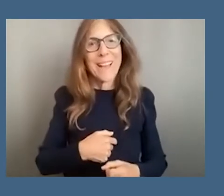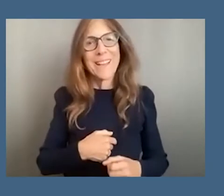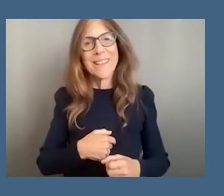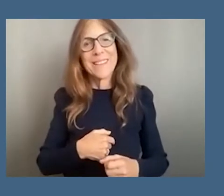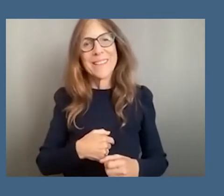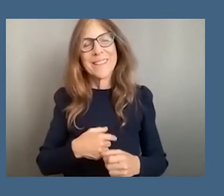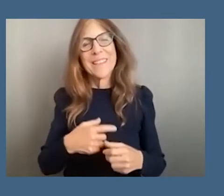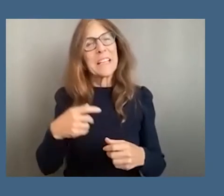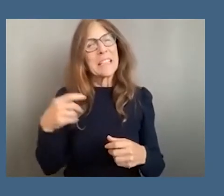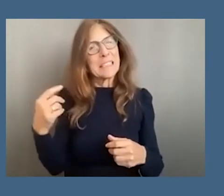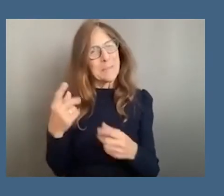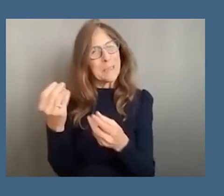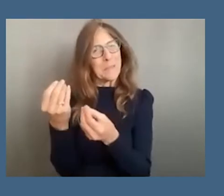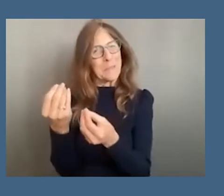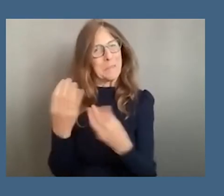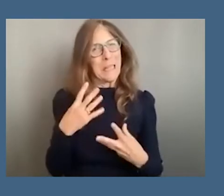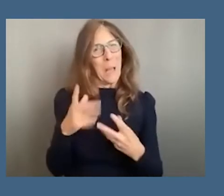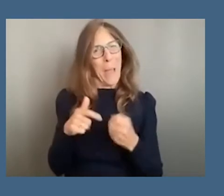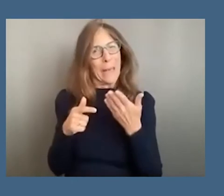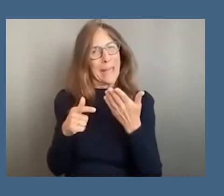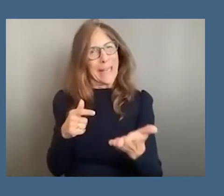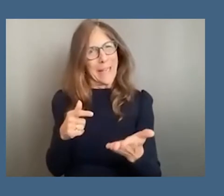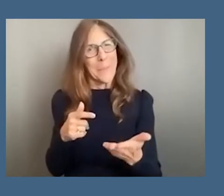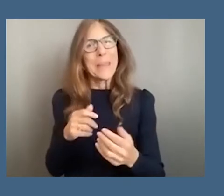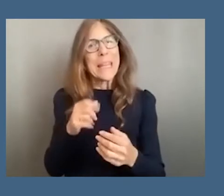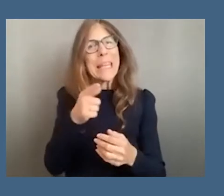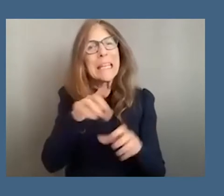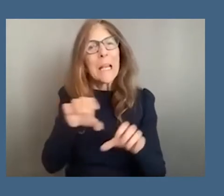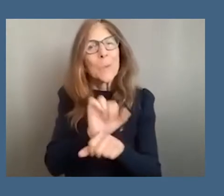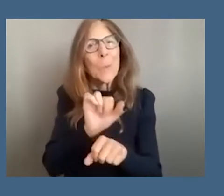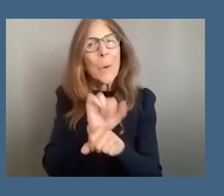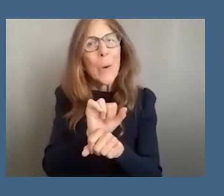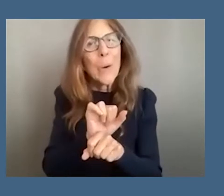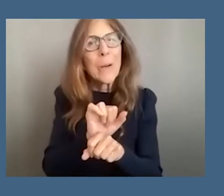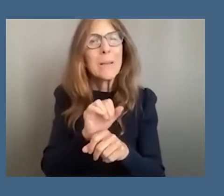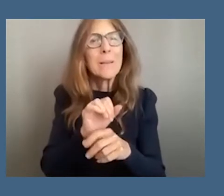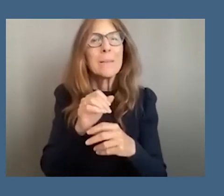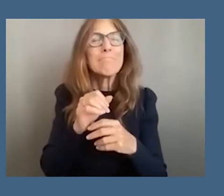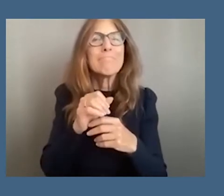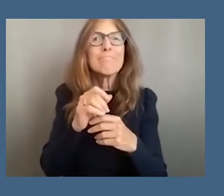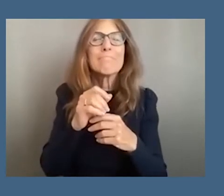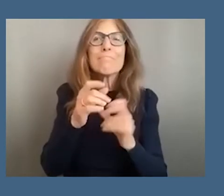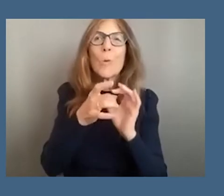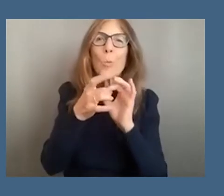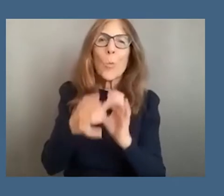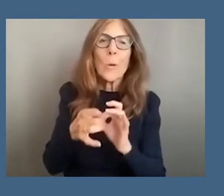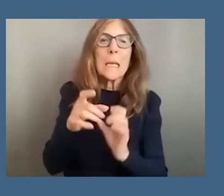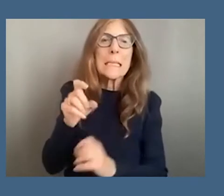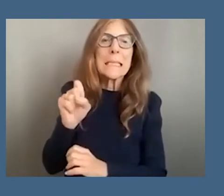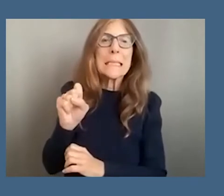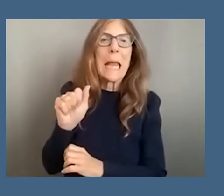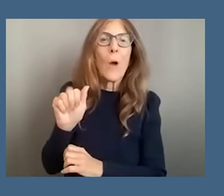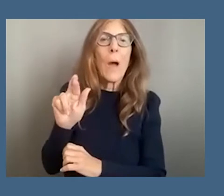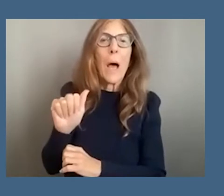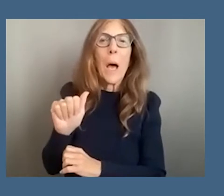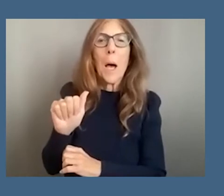intriguing and impactful work around the narratives and the effigies involving sarah bartman such an